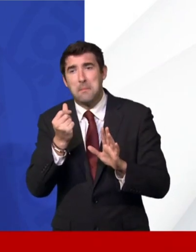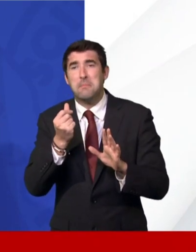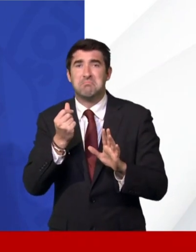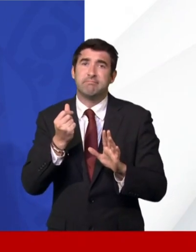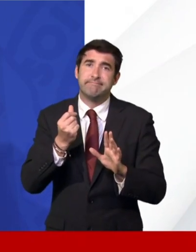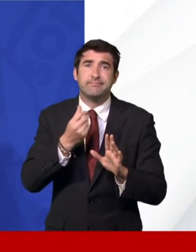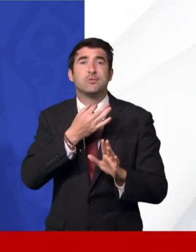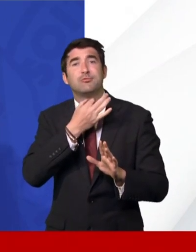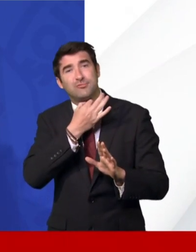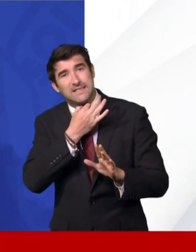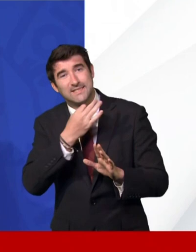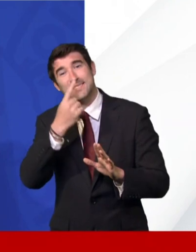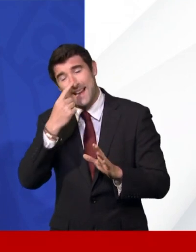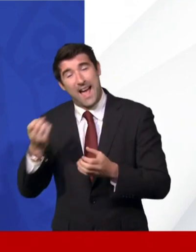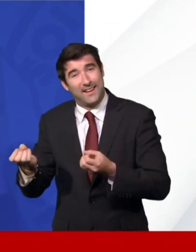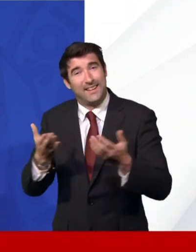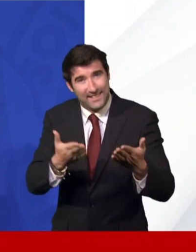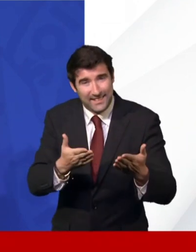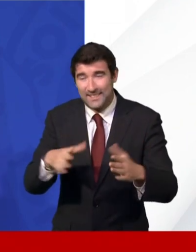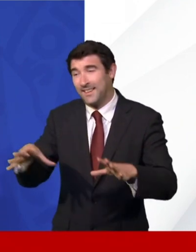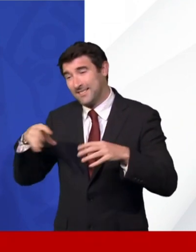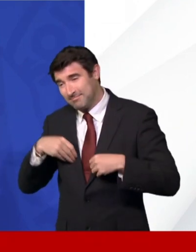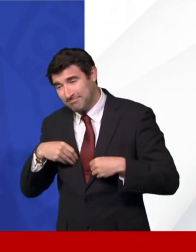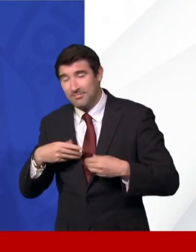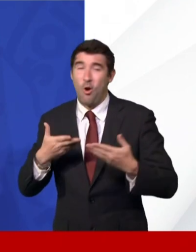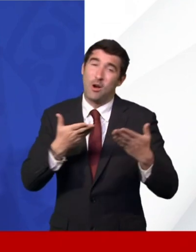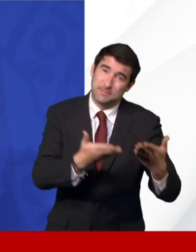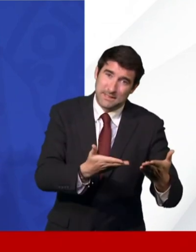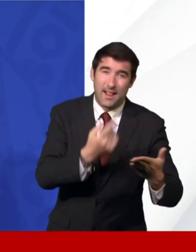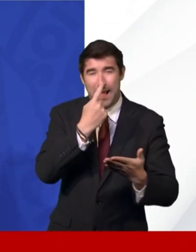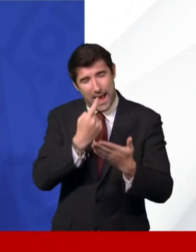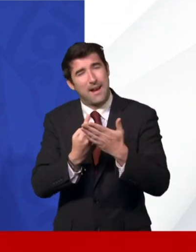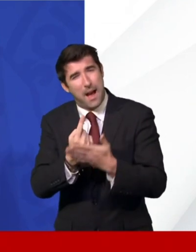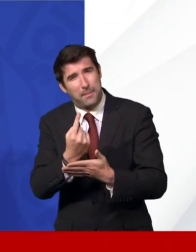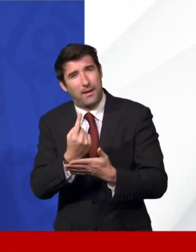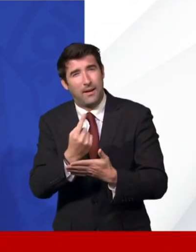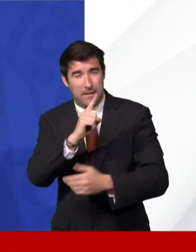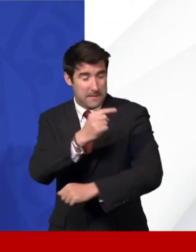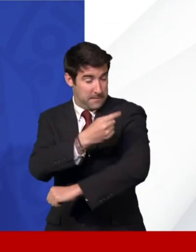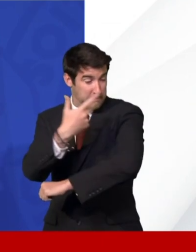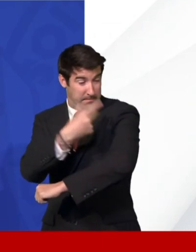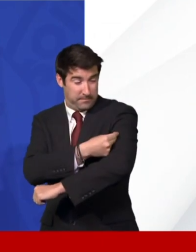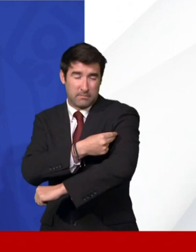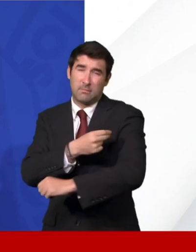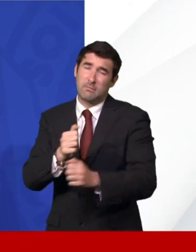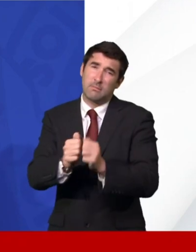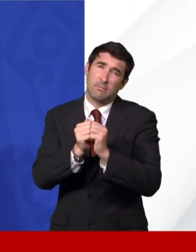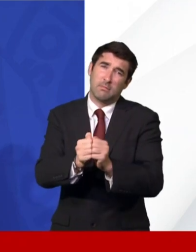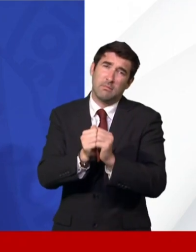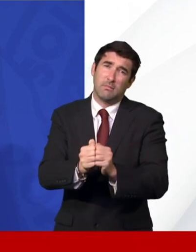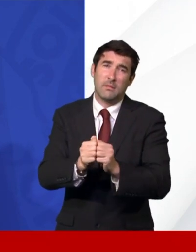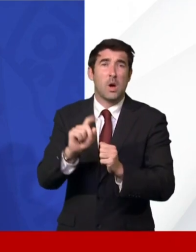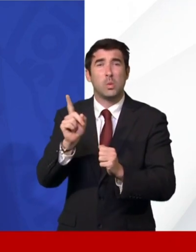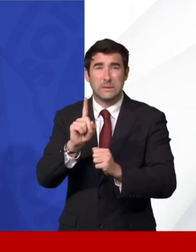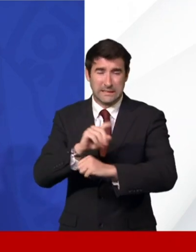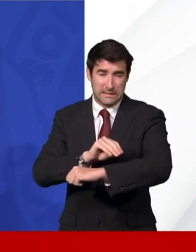amongst the people who both catch the infection and end up in hospital. So whilst vaccines are very effective at reducing severe